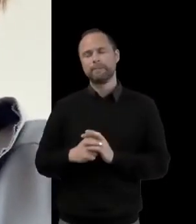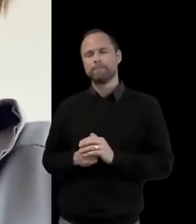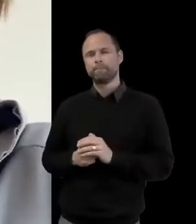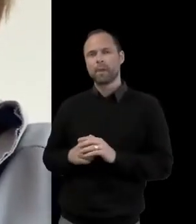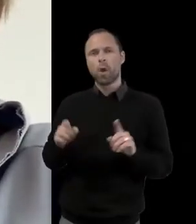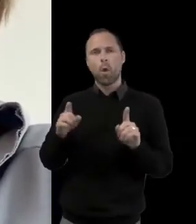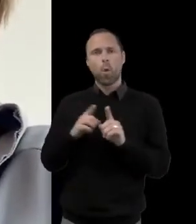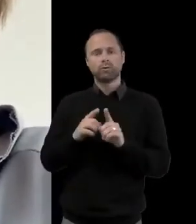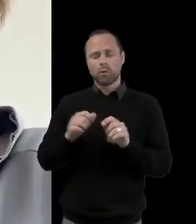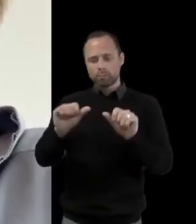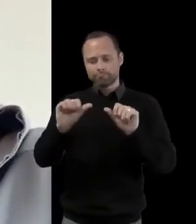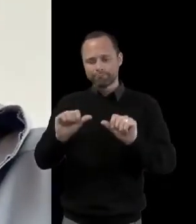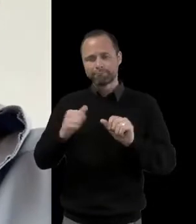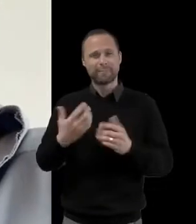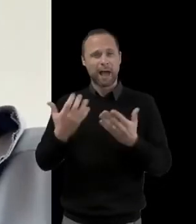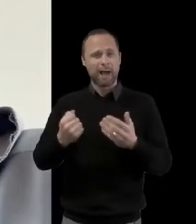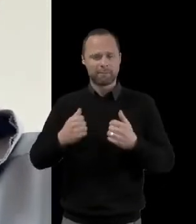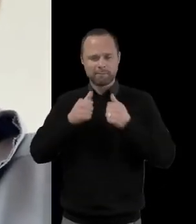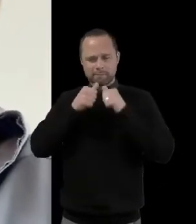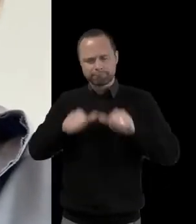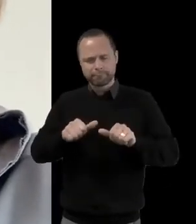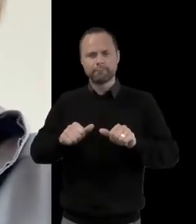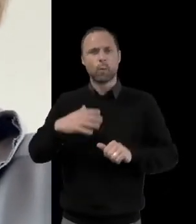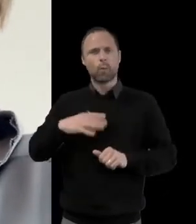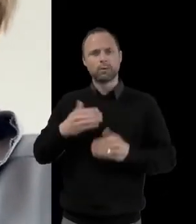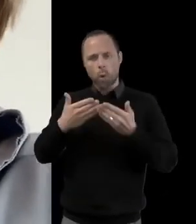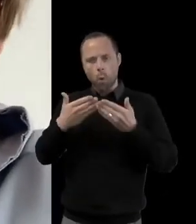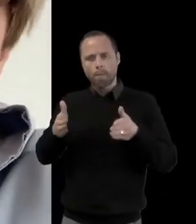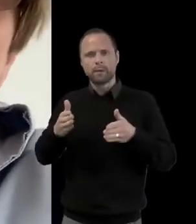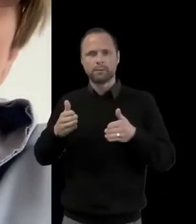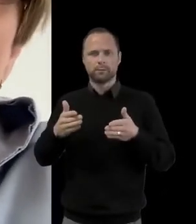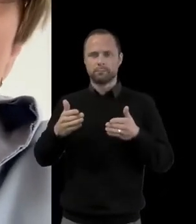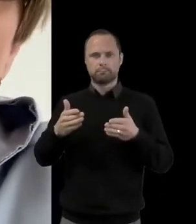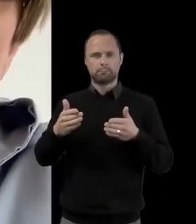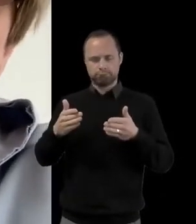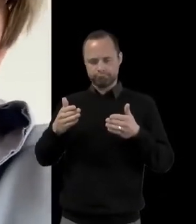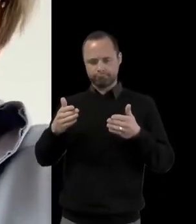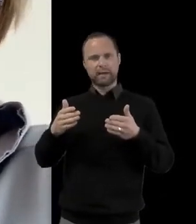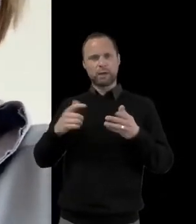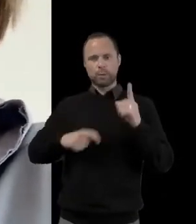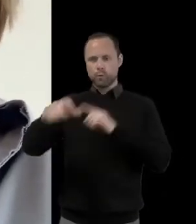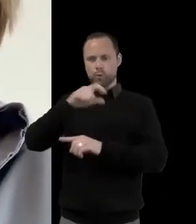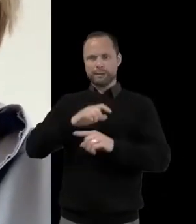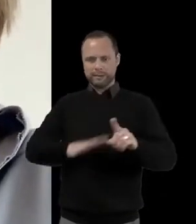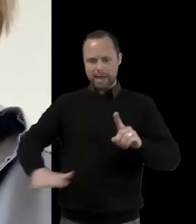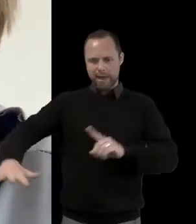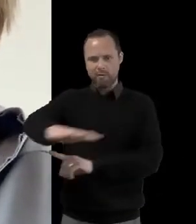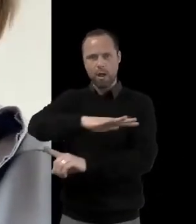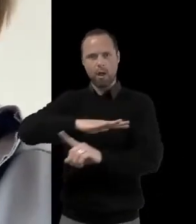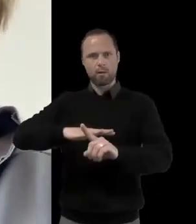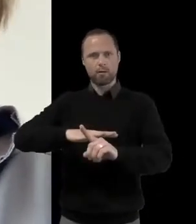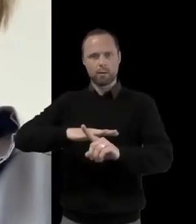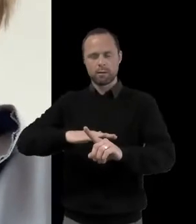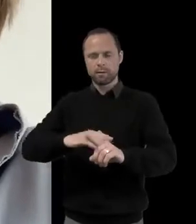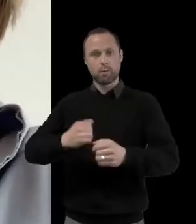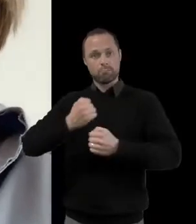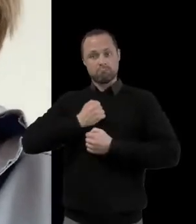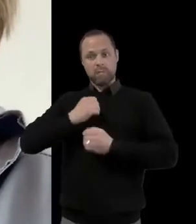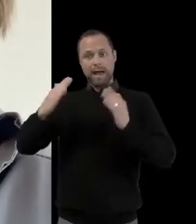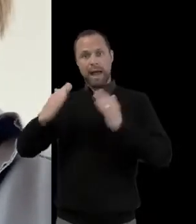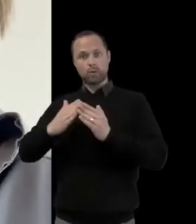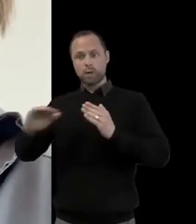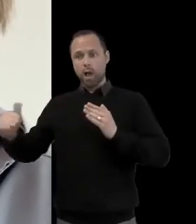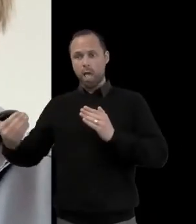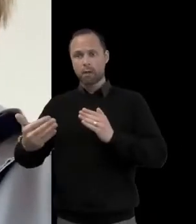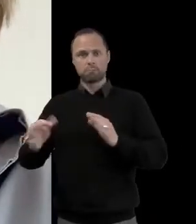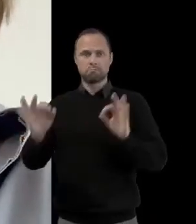a desire to open a community space and this front garden that we've been gifted, would be an excellent place for that